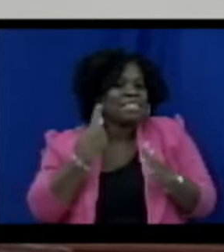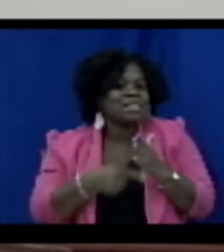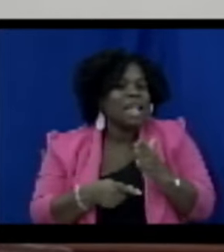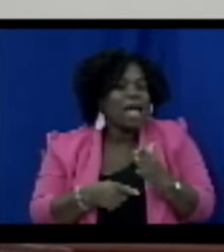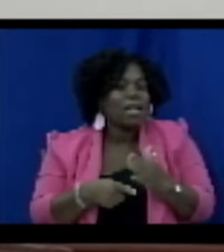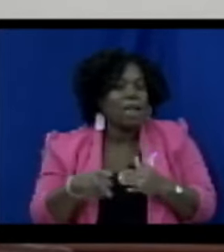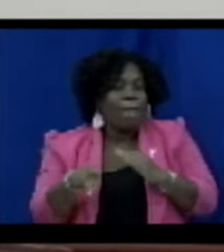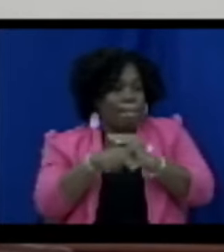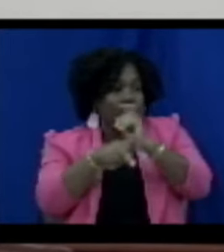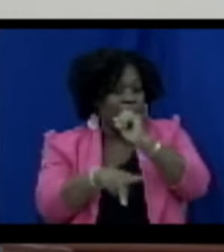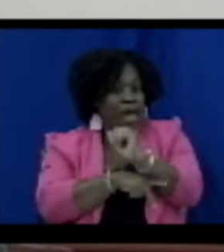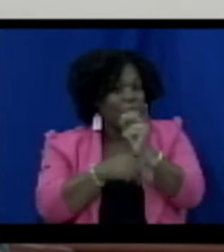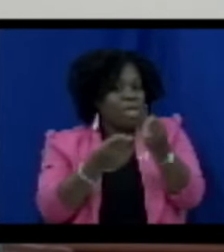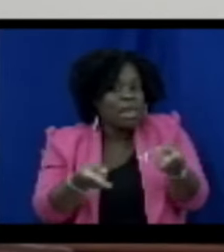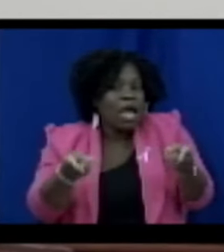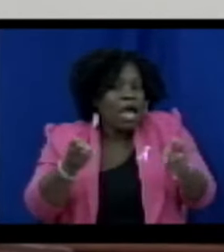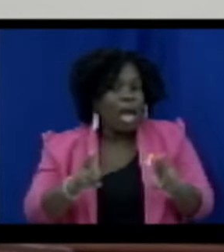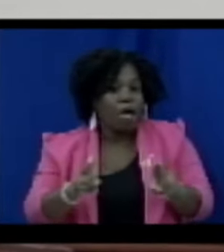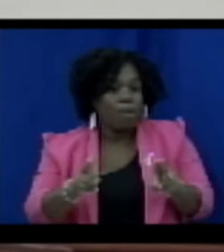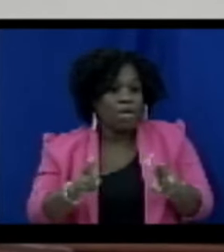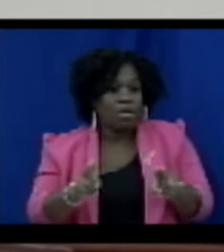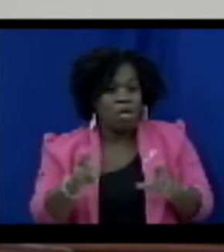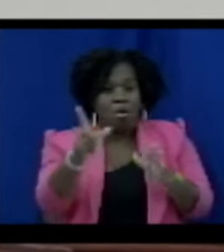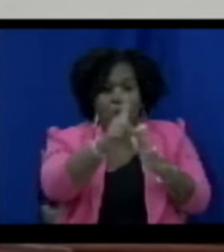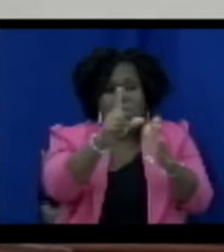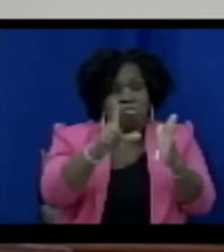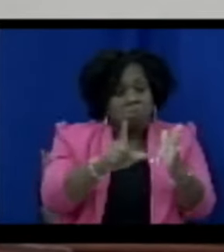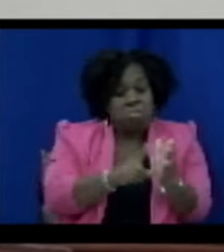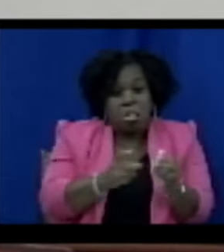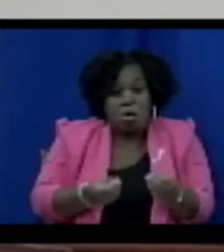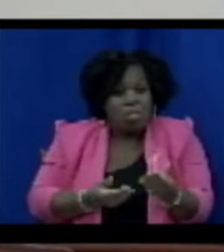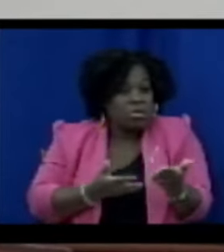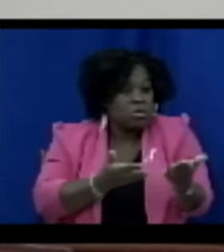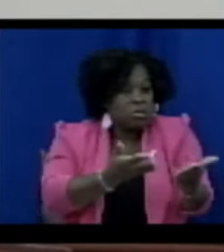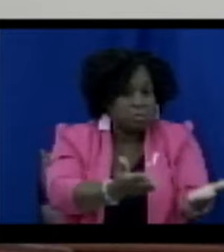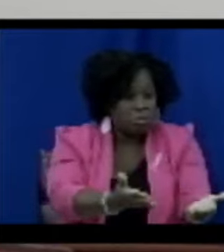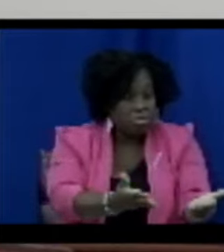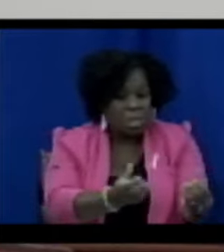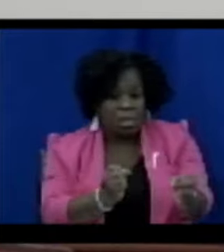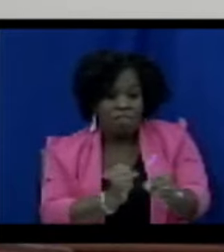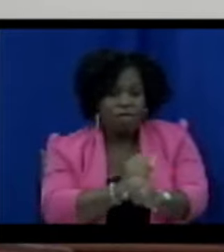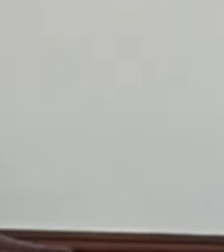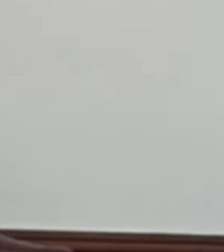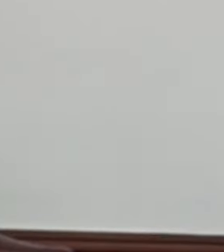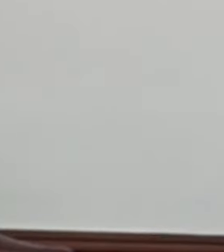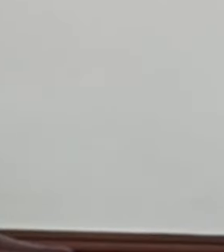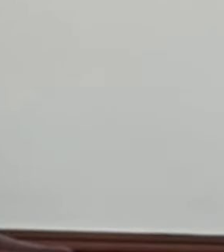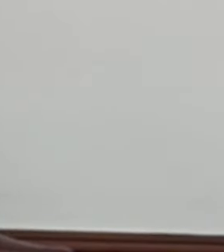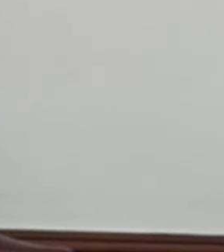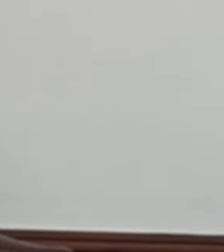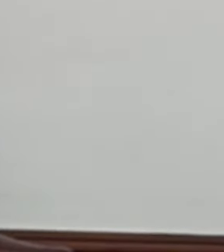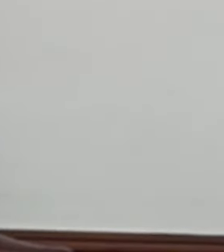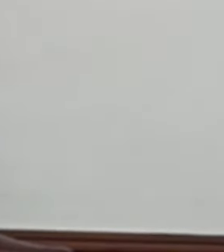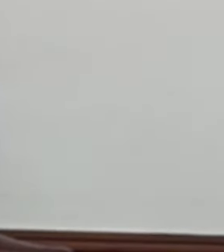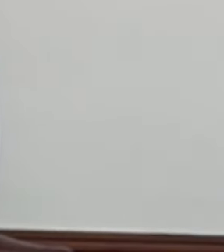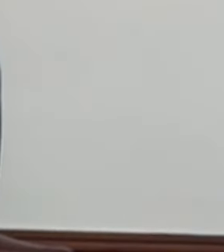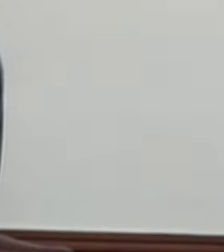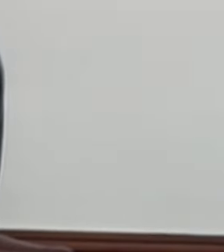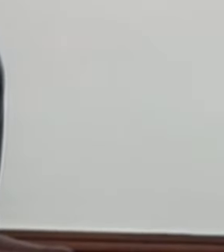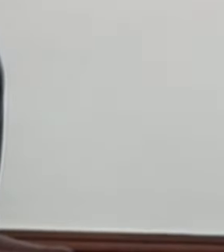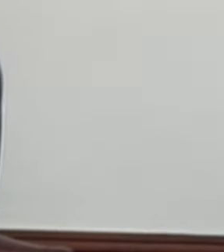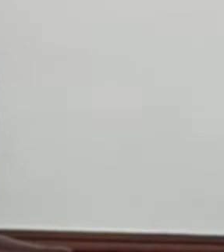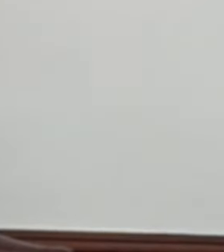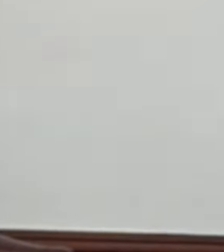parliament is taking place, laws are being passed that are affecting their lives and they don't know what these laws are.